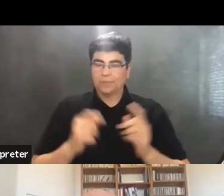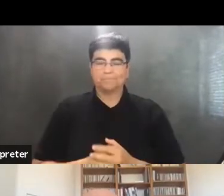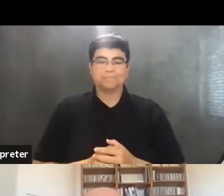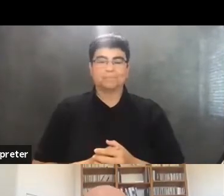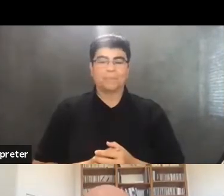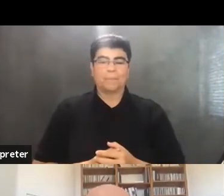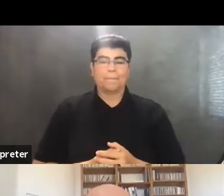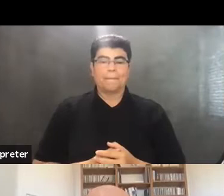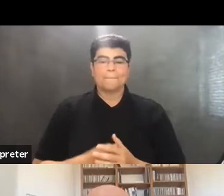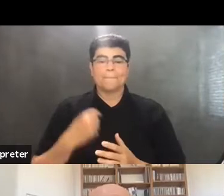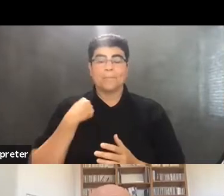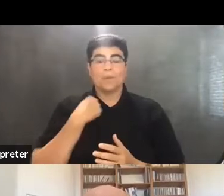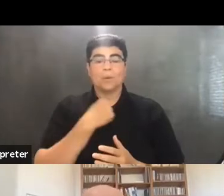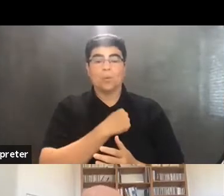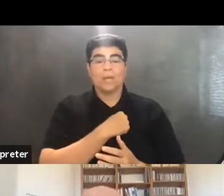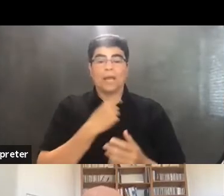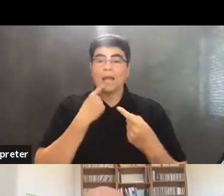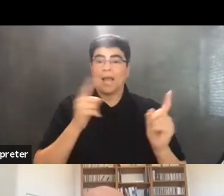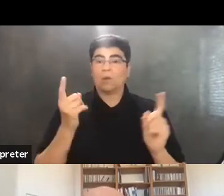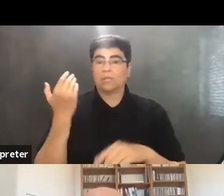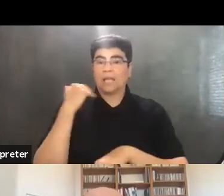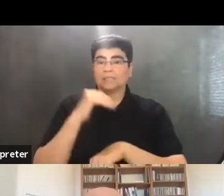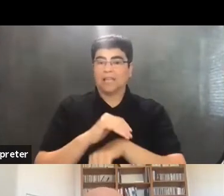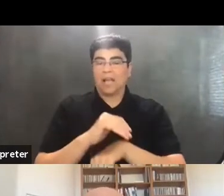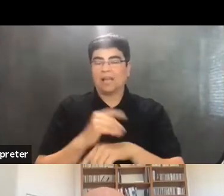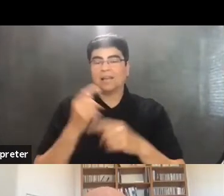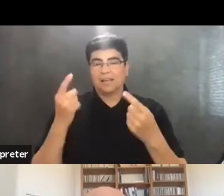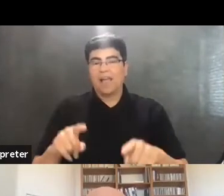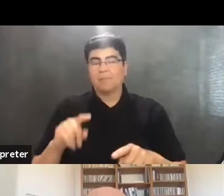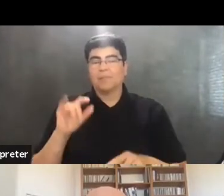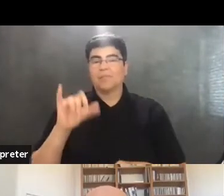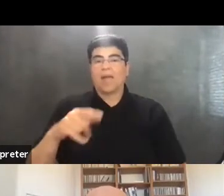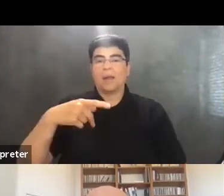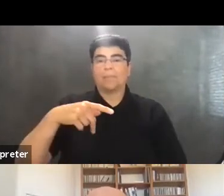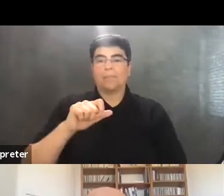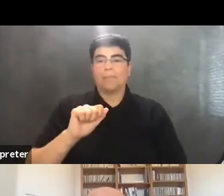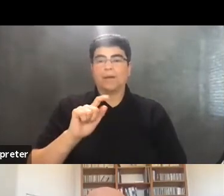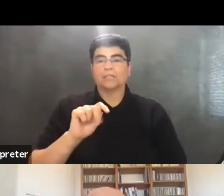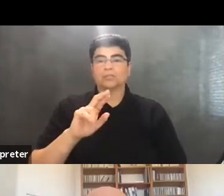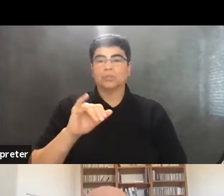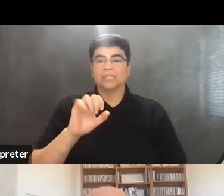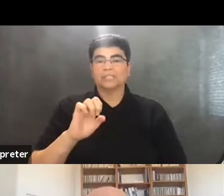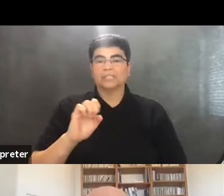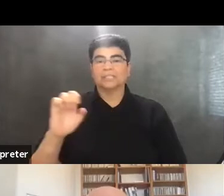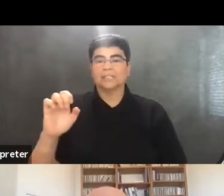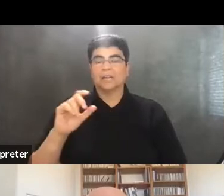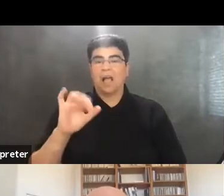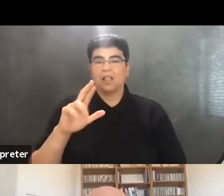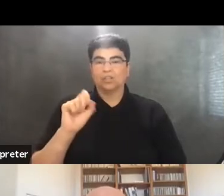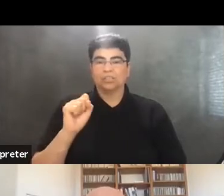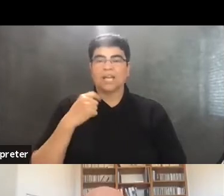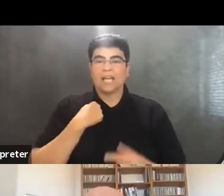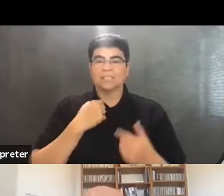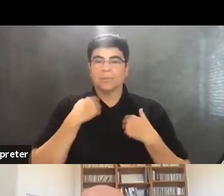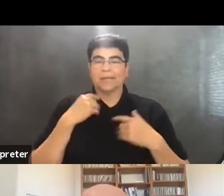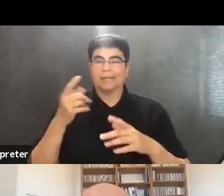We announced last night actually that Patrisse Cullors has been subjected to